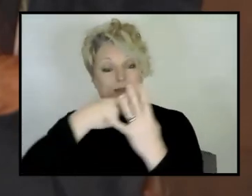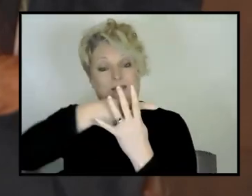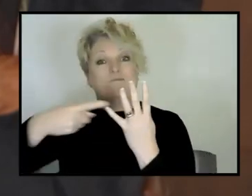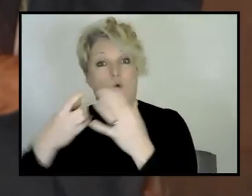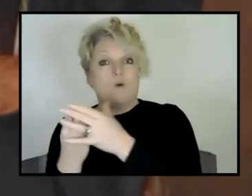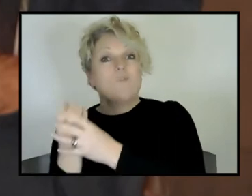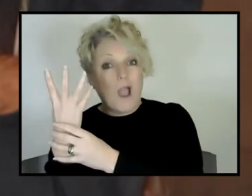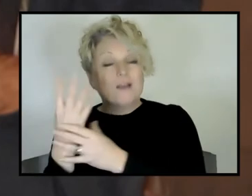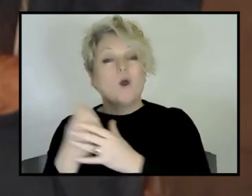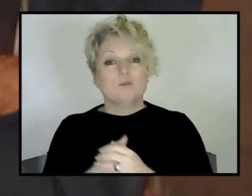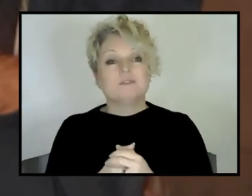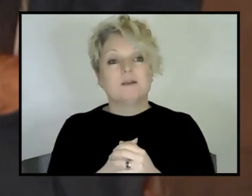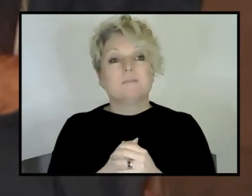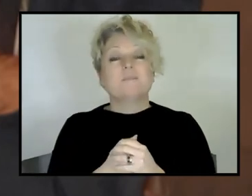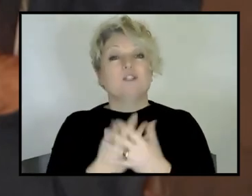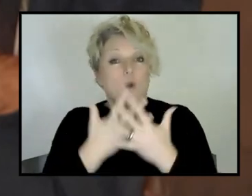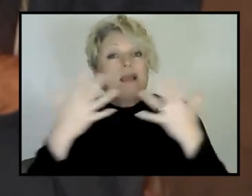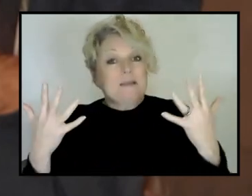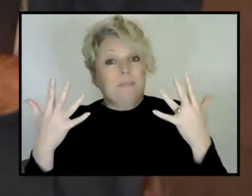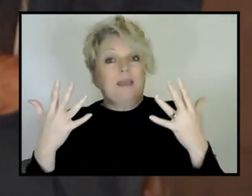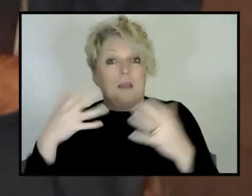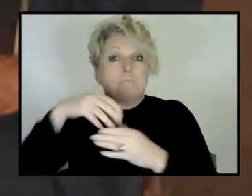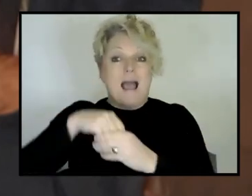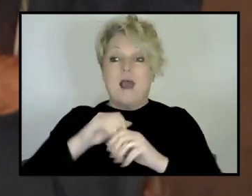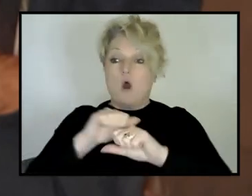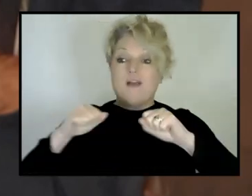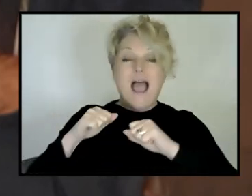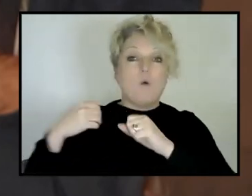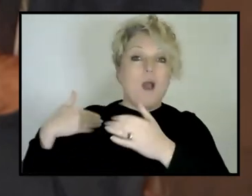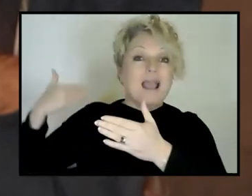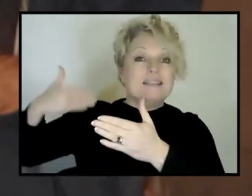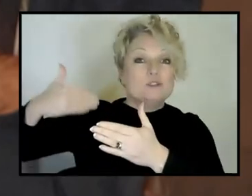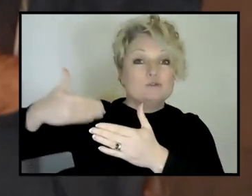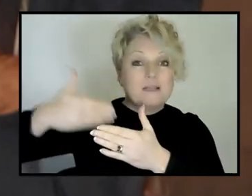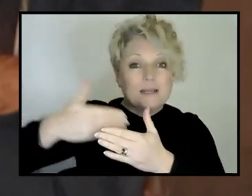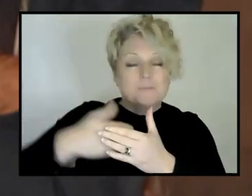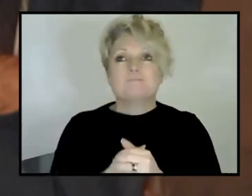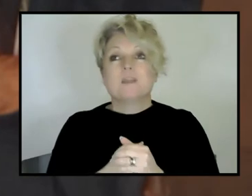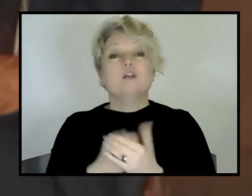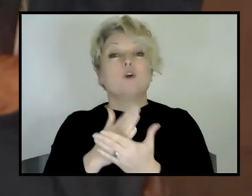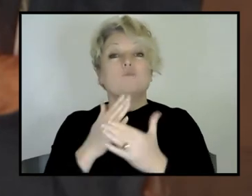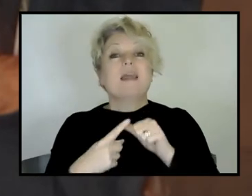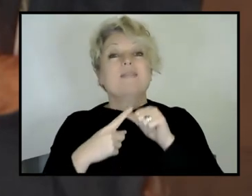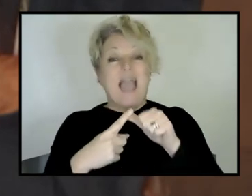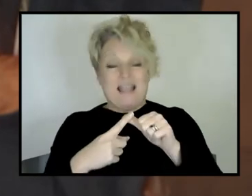and, it's a big part of our geohistory. So the answer to the question is this, this volcanic province is in, in